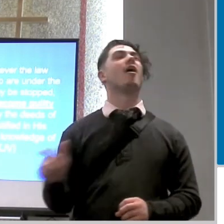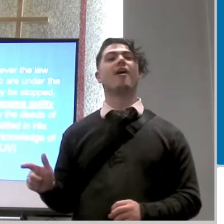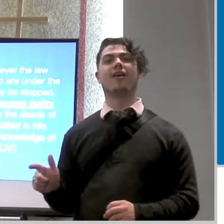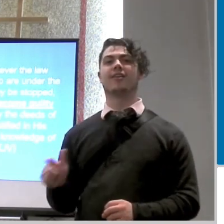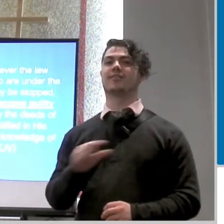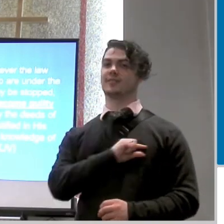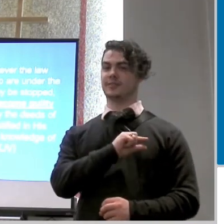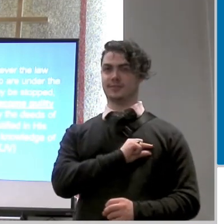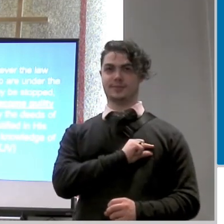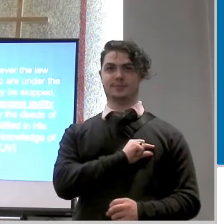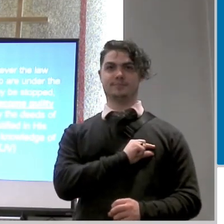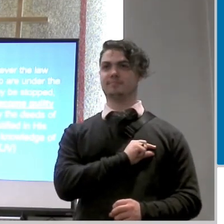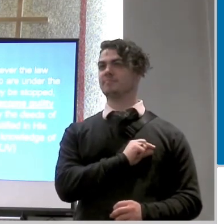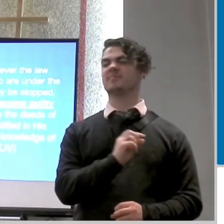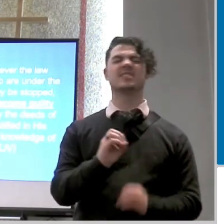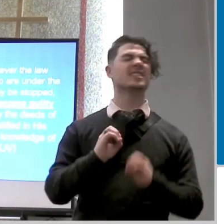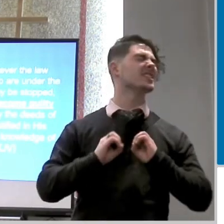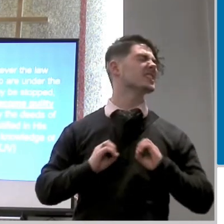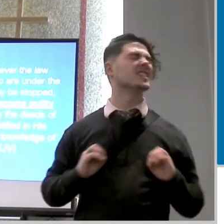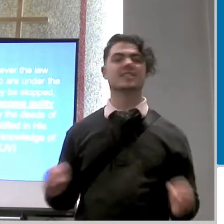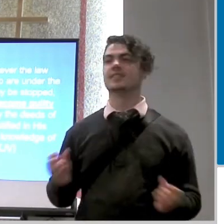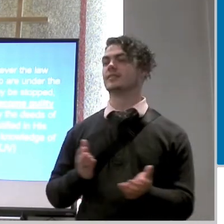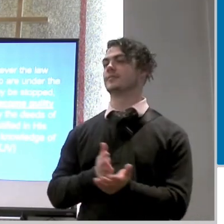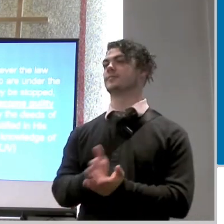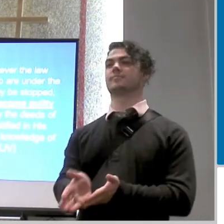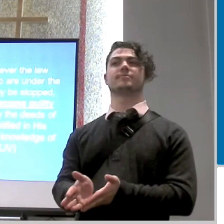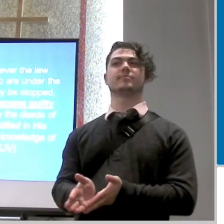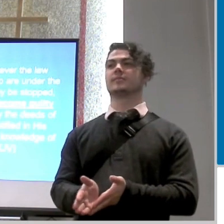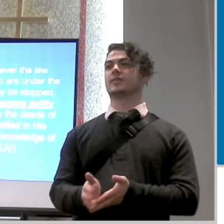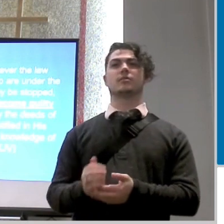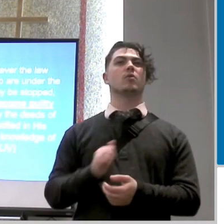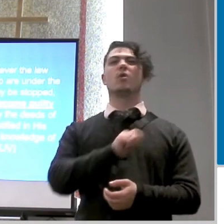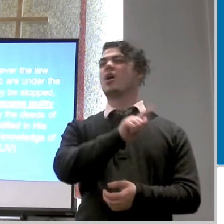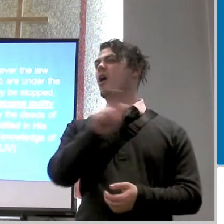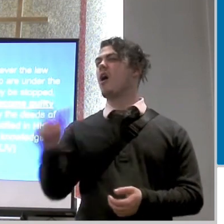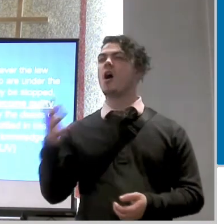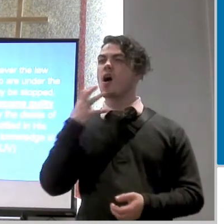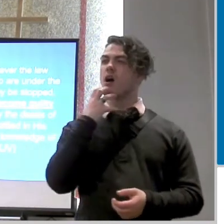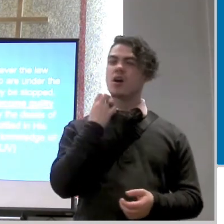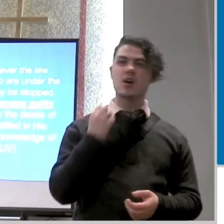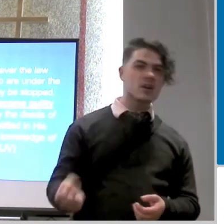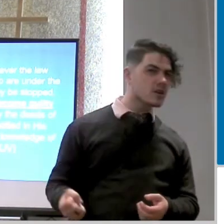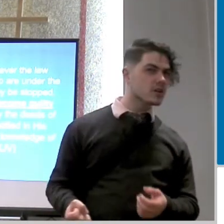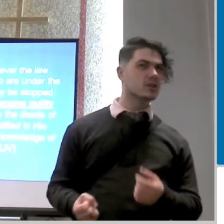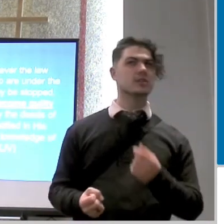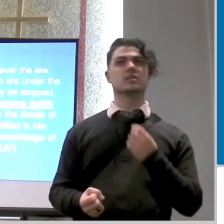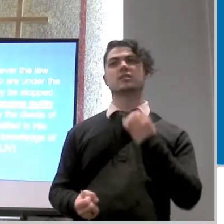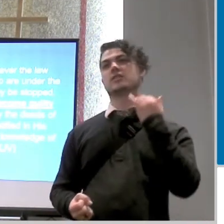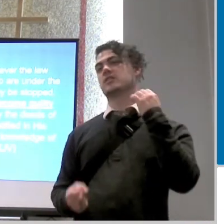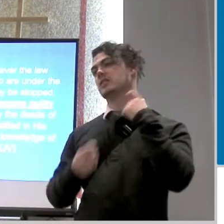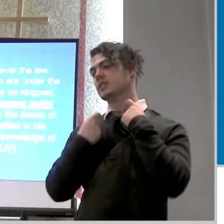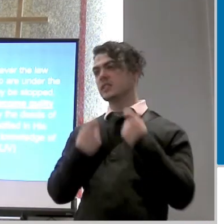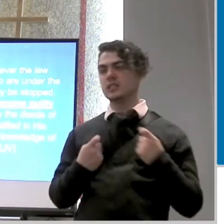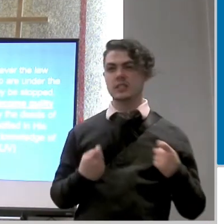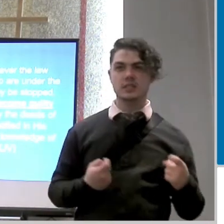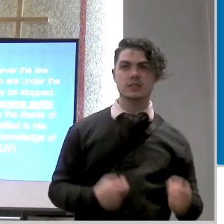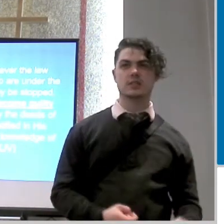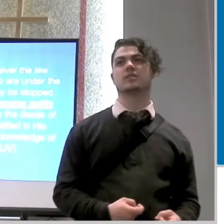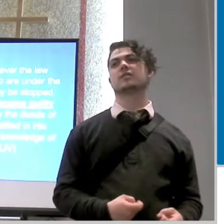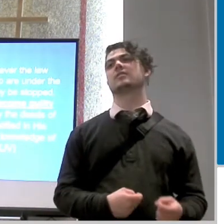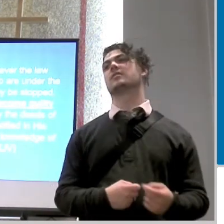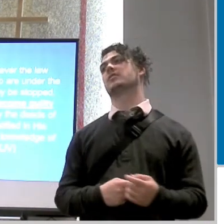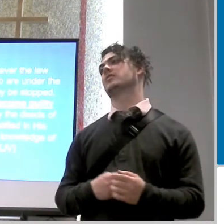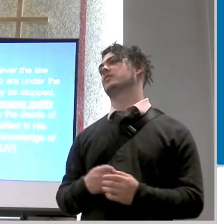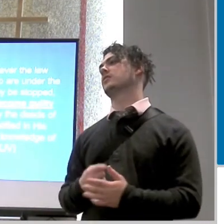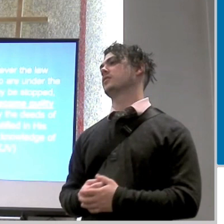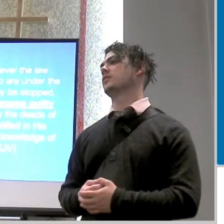because no one is righteous no one does the right thing everyone curses their mouths are full of of cursing um